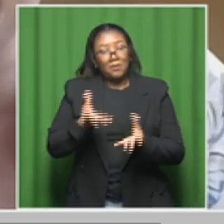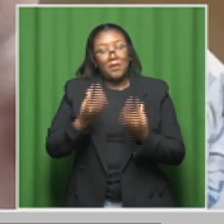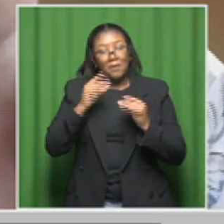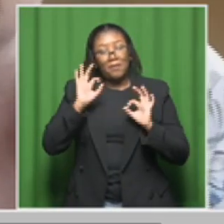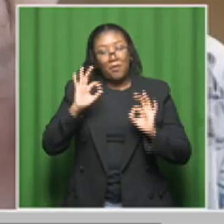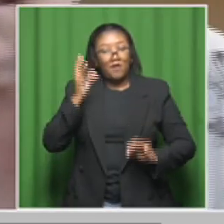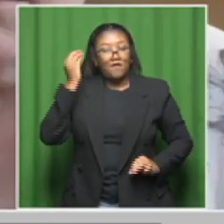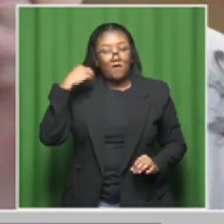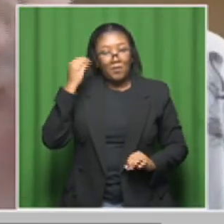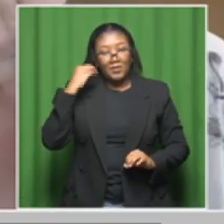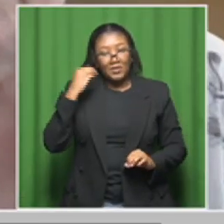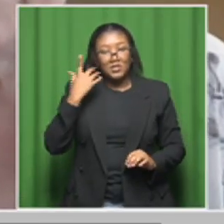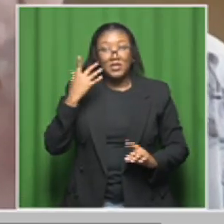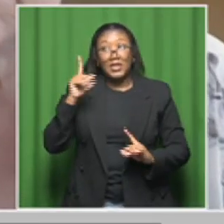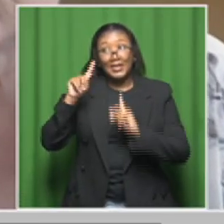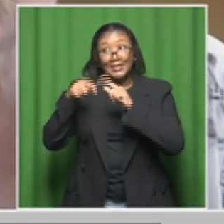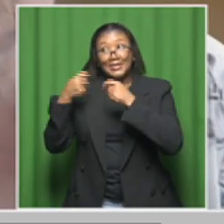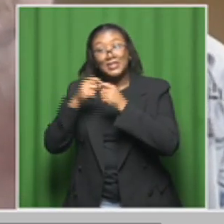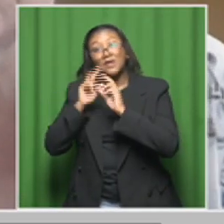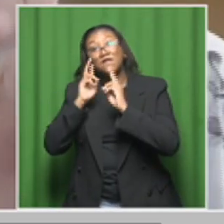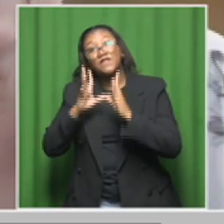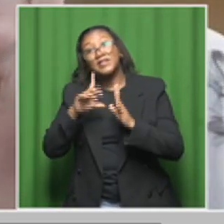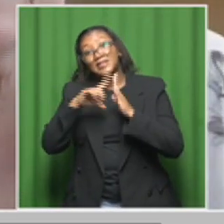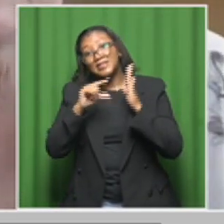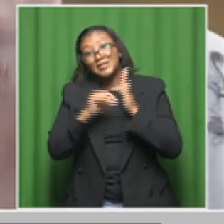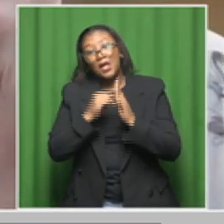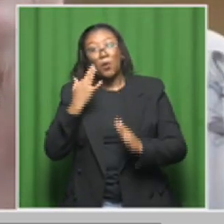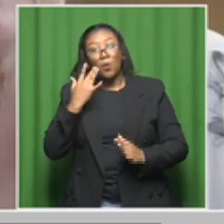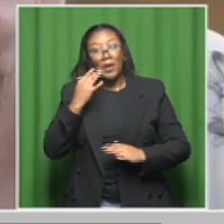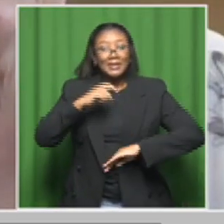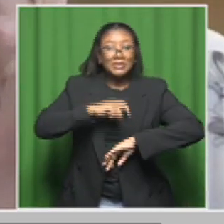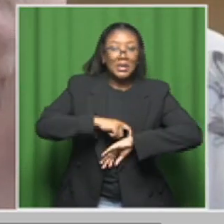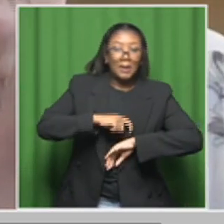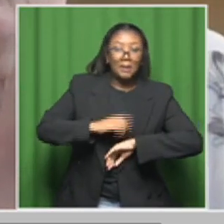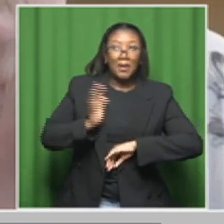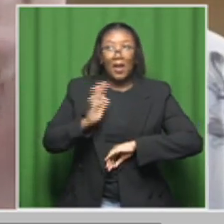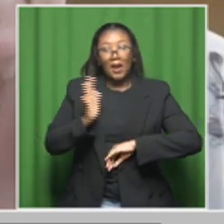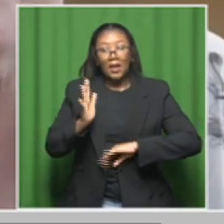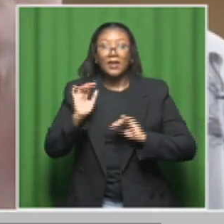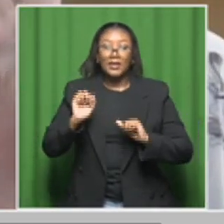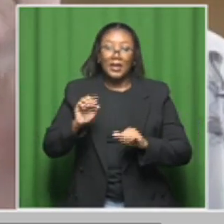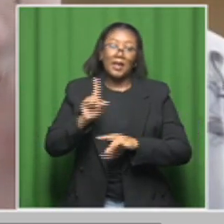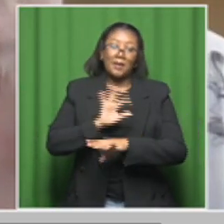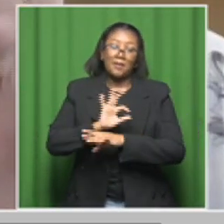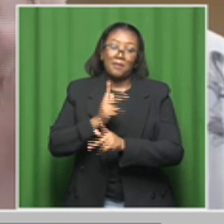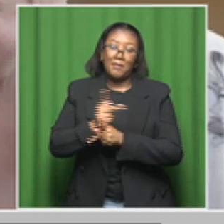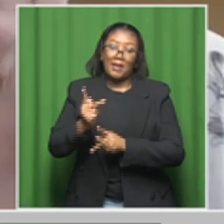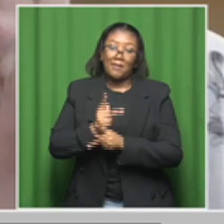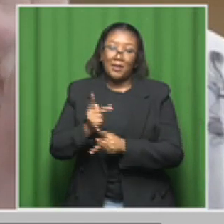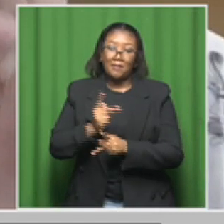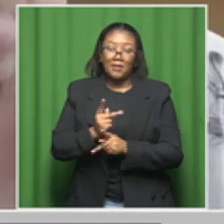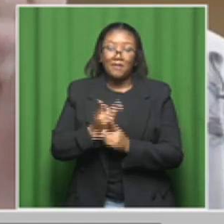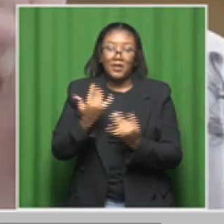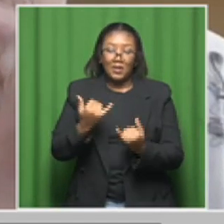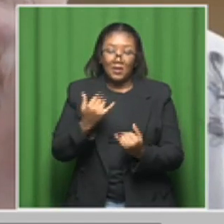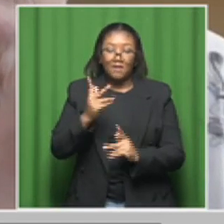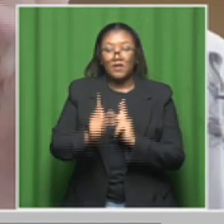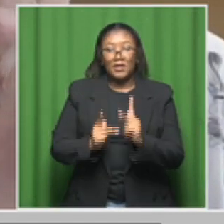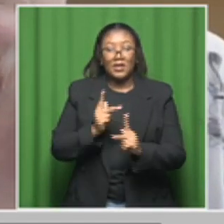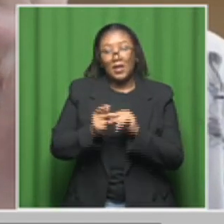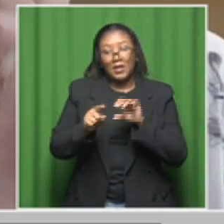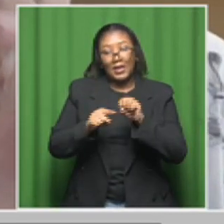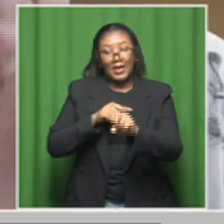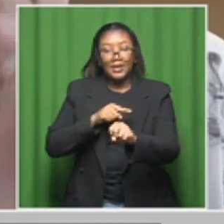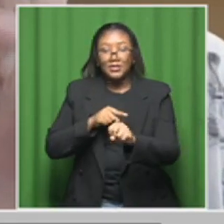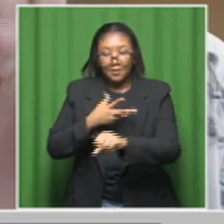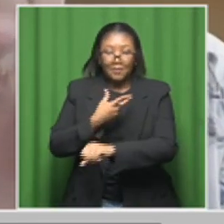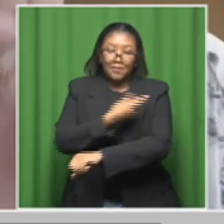when the team will be visiting the school. And as I've indicated now, we do have allowance for girls who miss